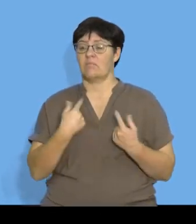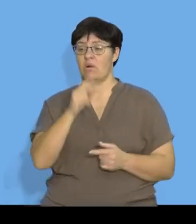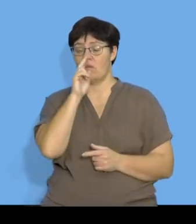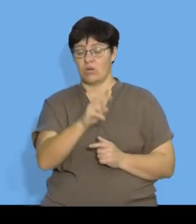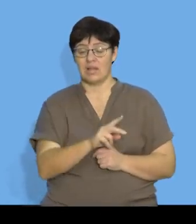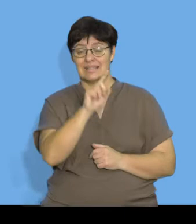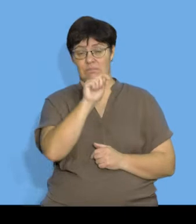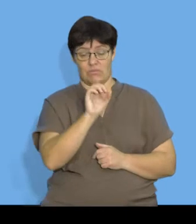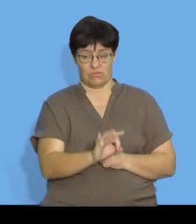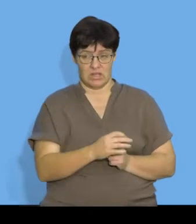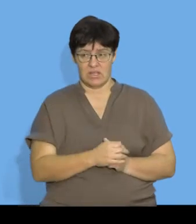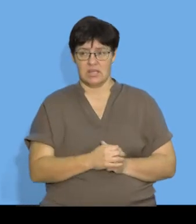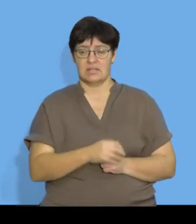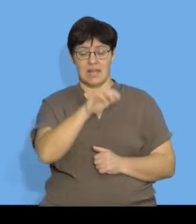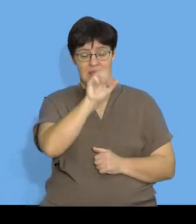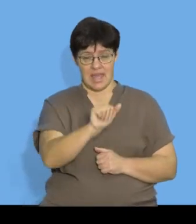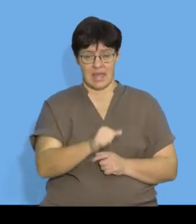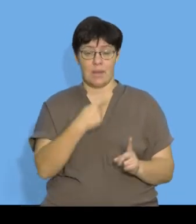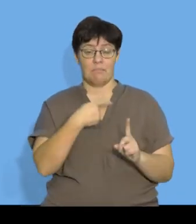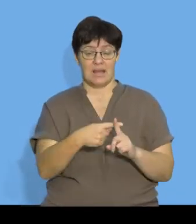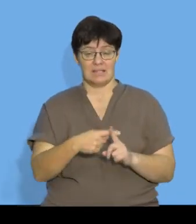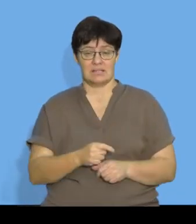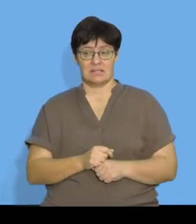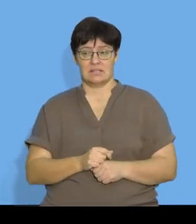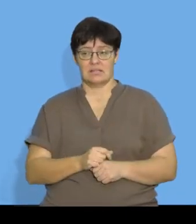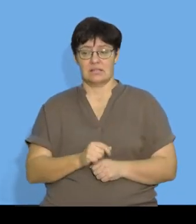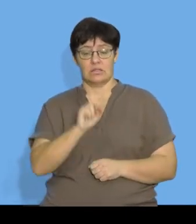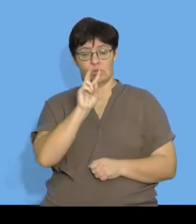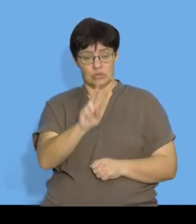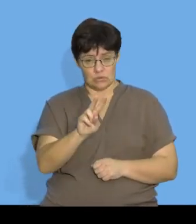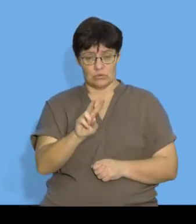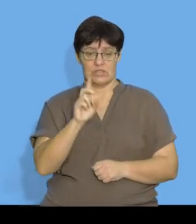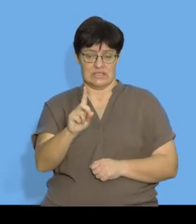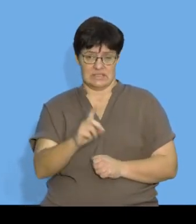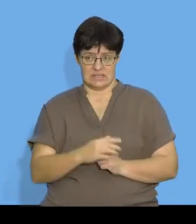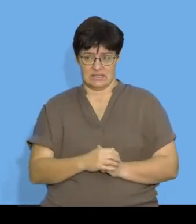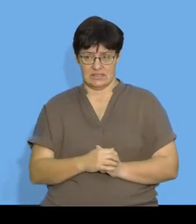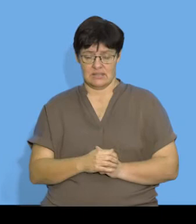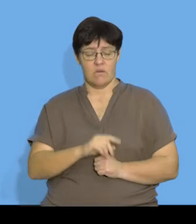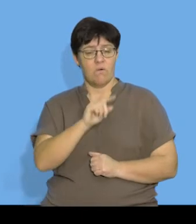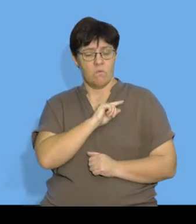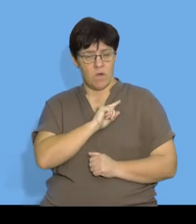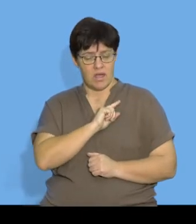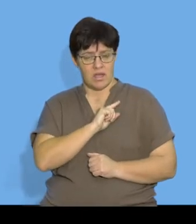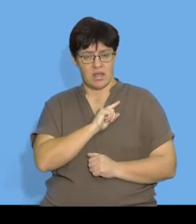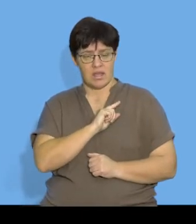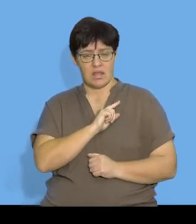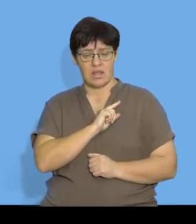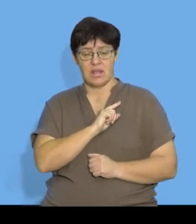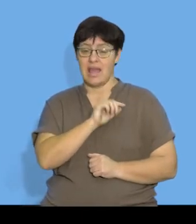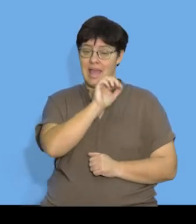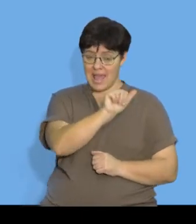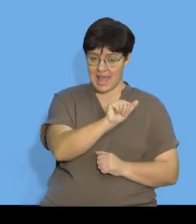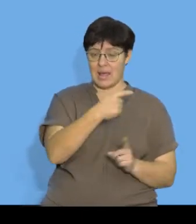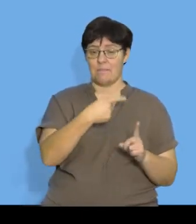I'm looking at term 3, it's going to be A plus 2 differences because I have now said it's